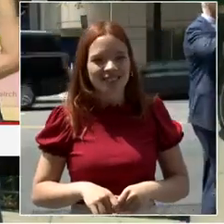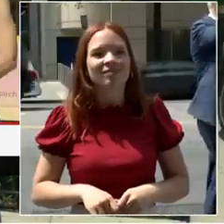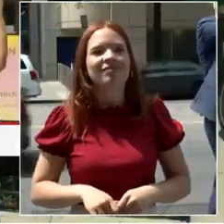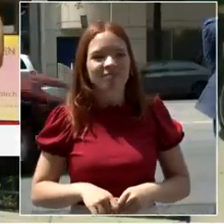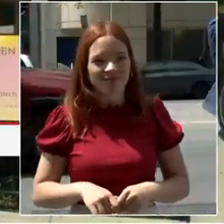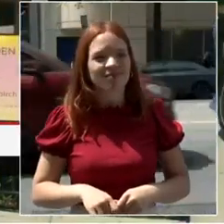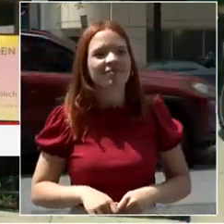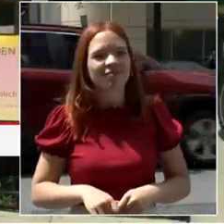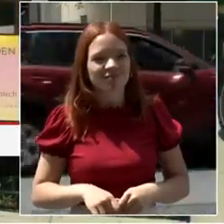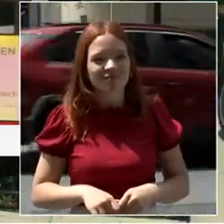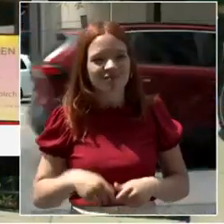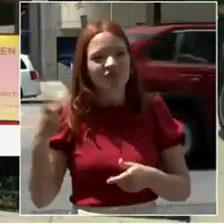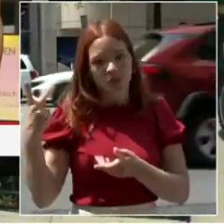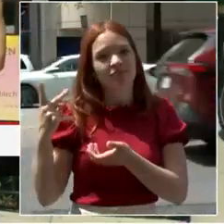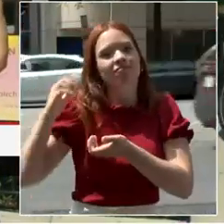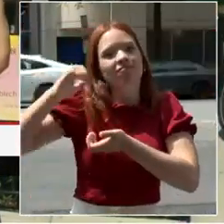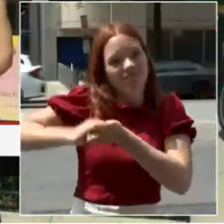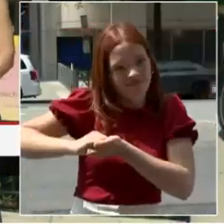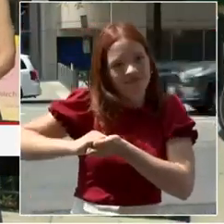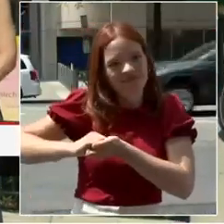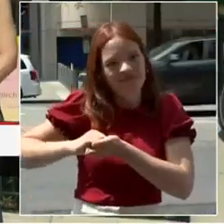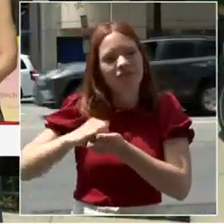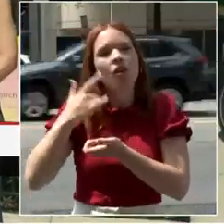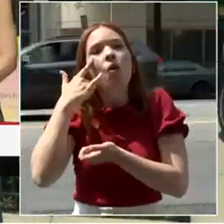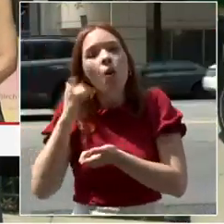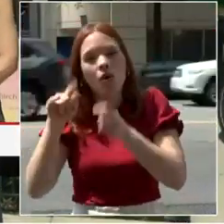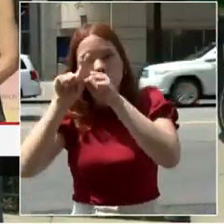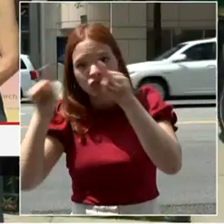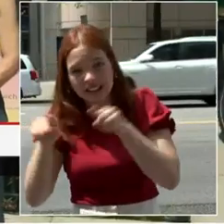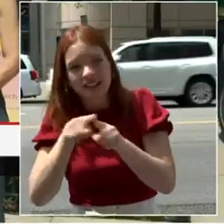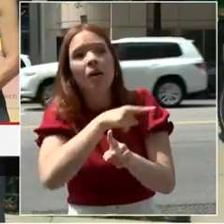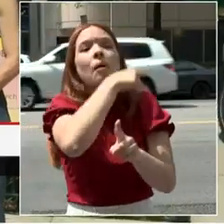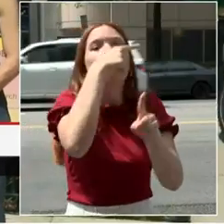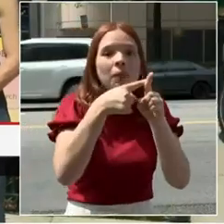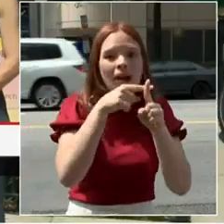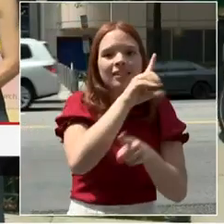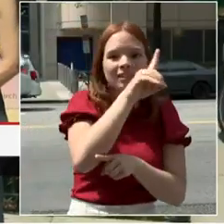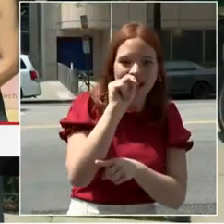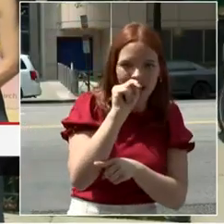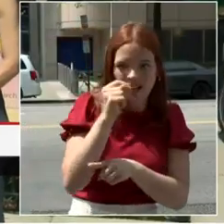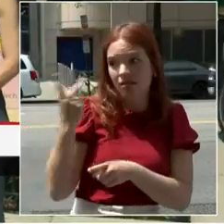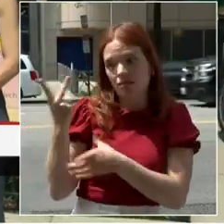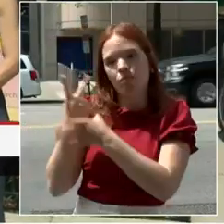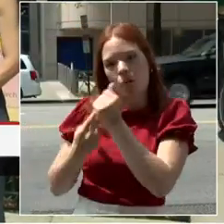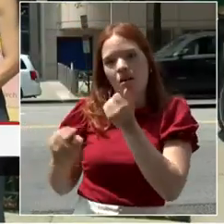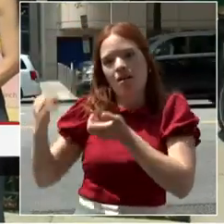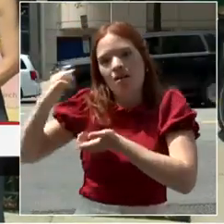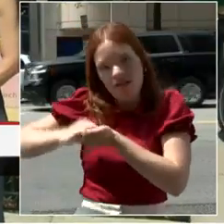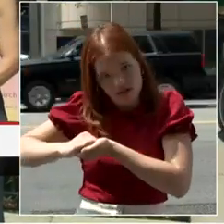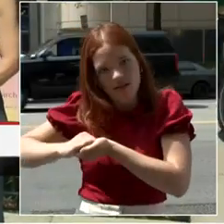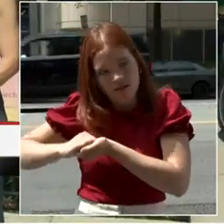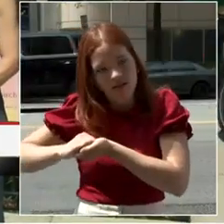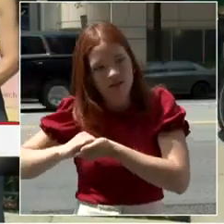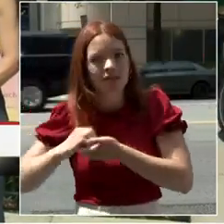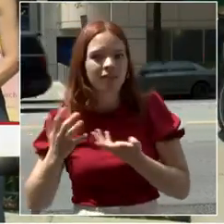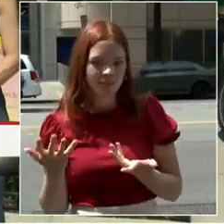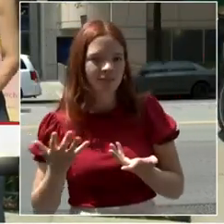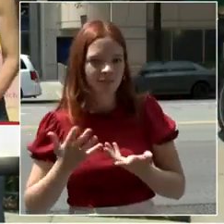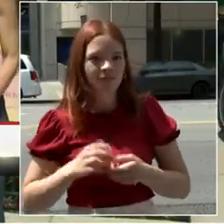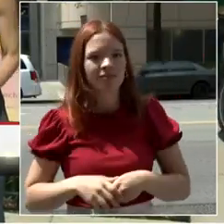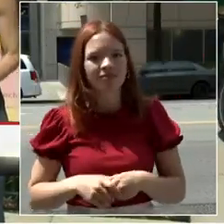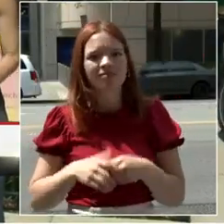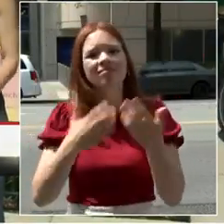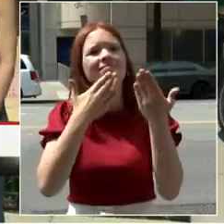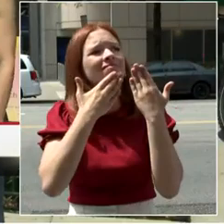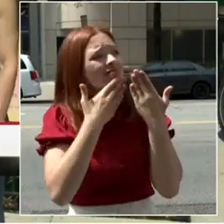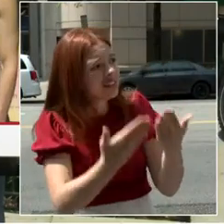bid. I want to thank you, Councilmember McDuffie. Again, your leadership on the Economic Development Committee has been tremendous. We appreciate all